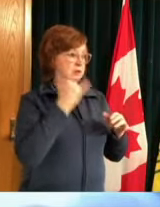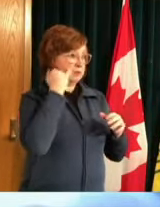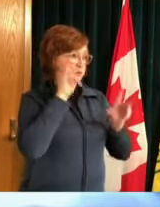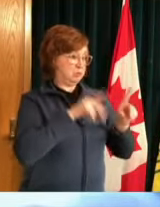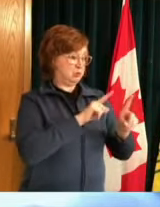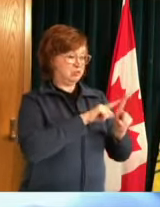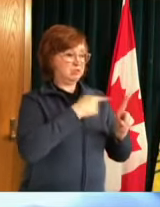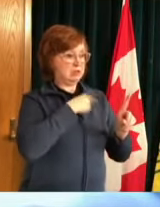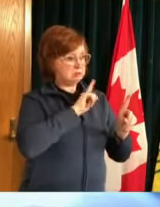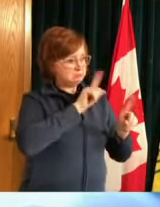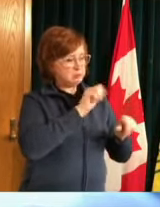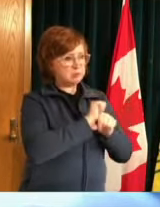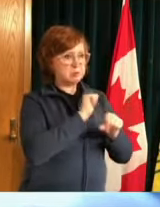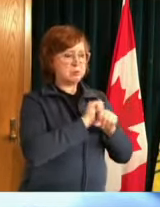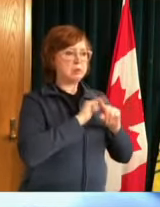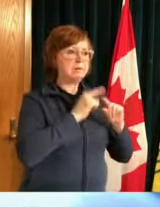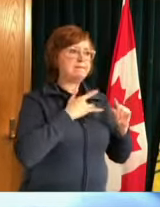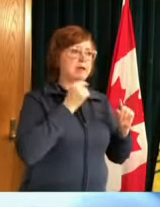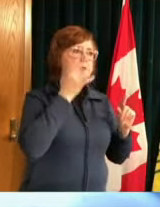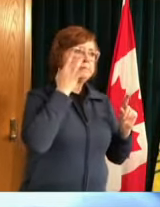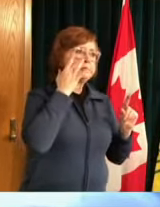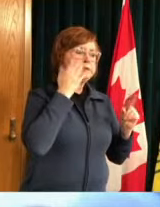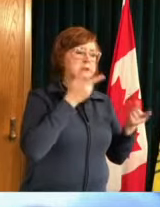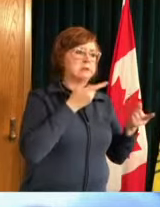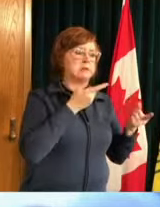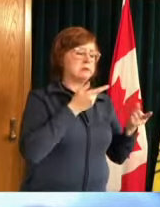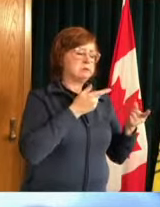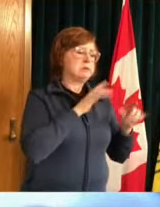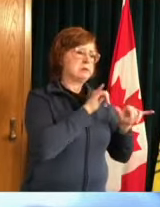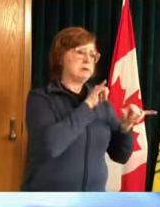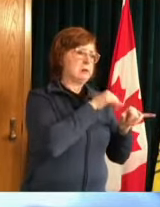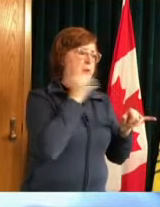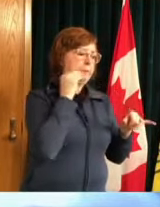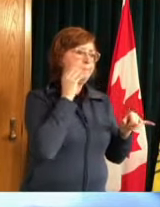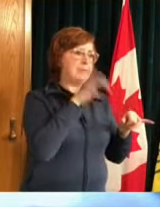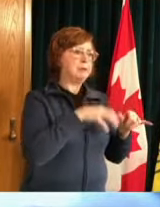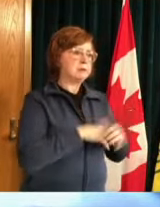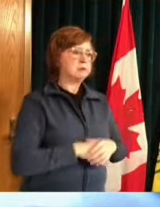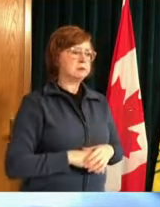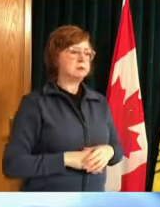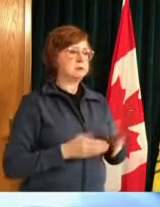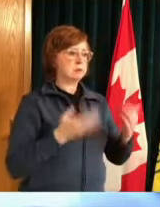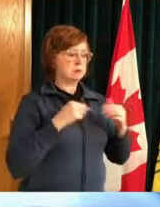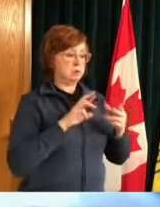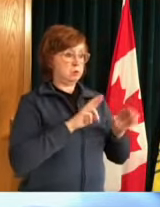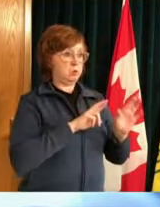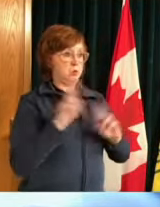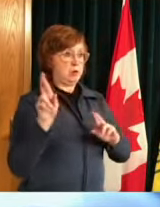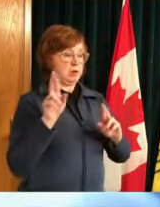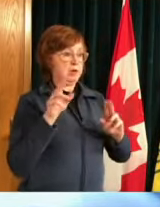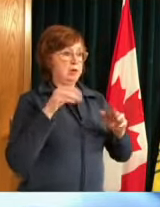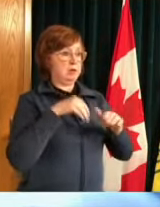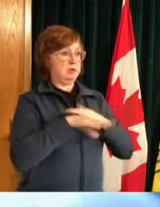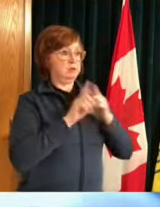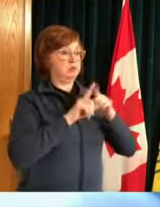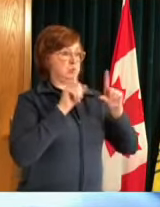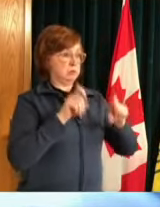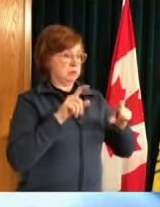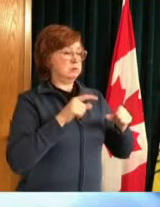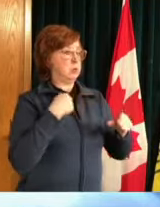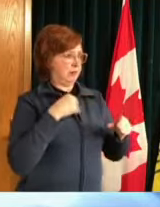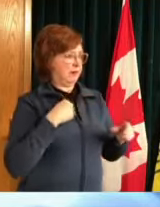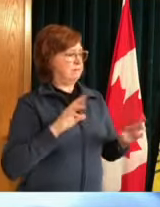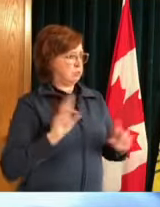ready access to testing which we have um support for isolating at home or at the third side if